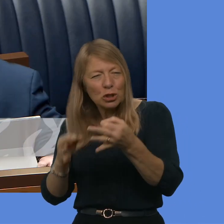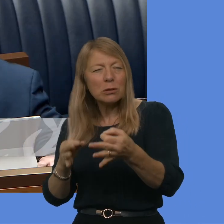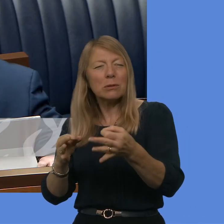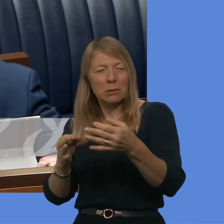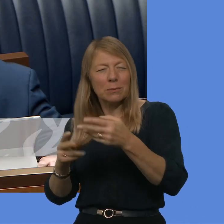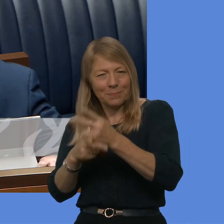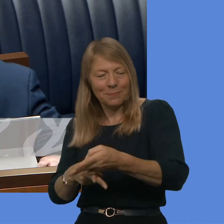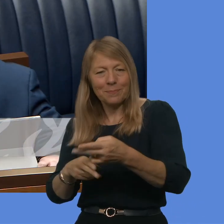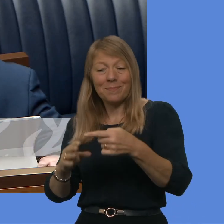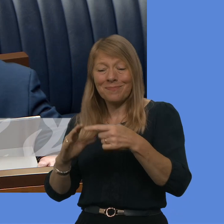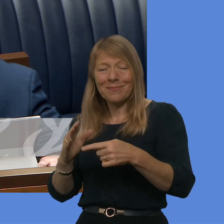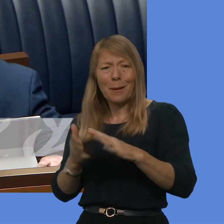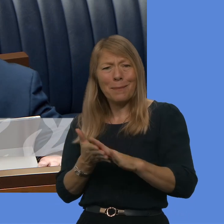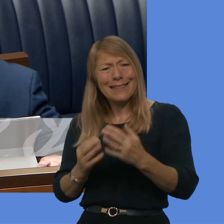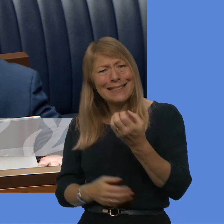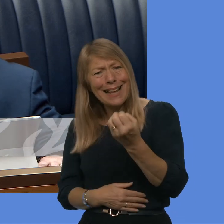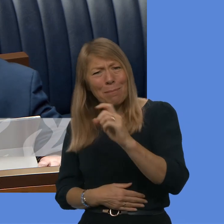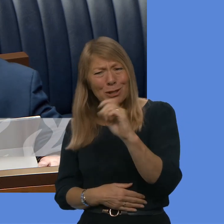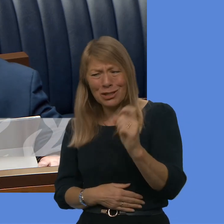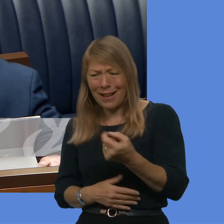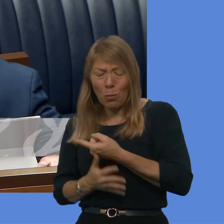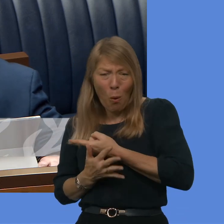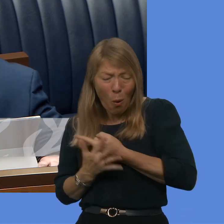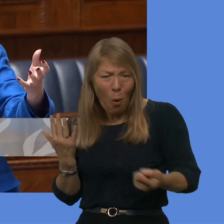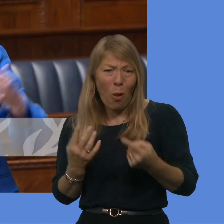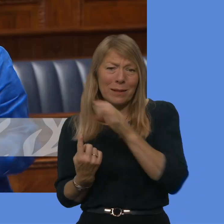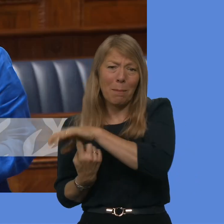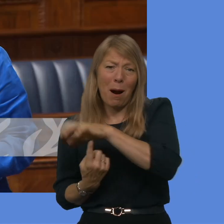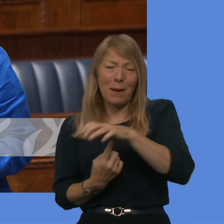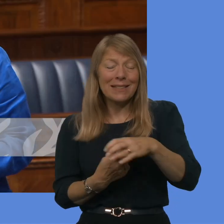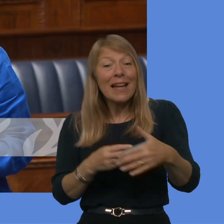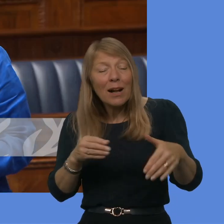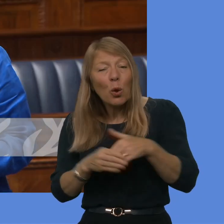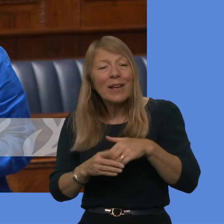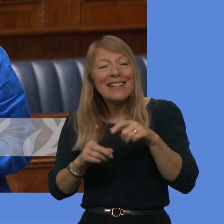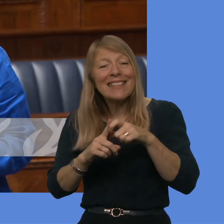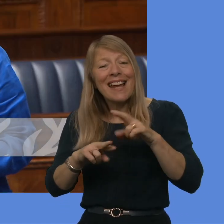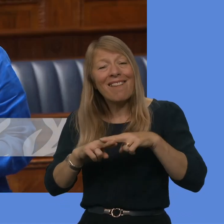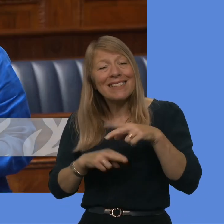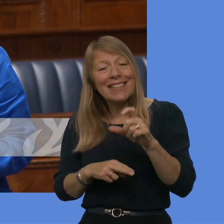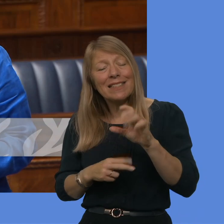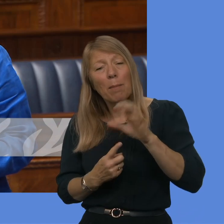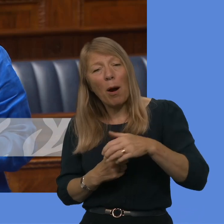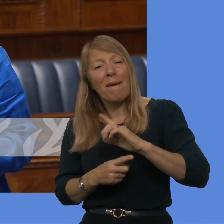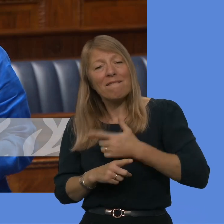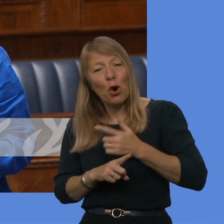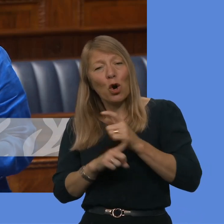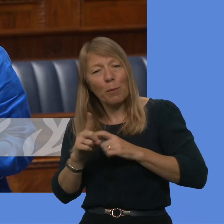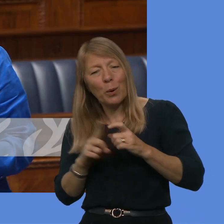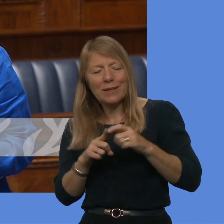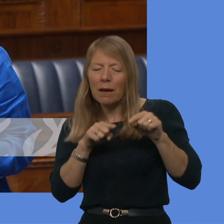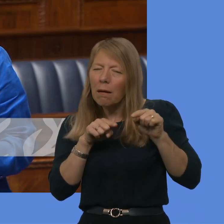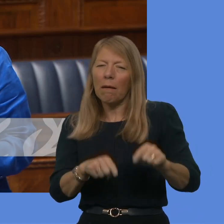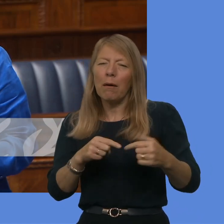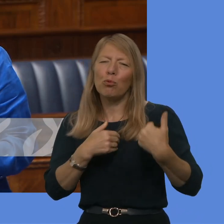to be divided across the other departments, including the Department of the Communities that takes the lead in relation to housing. Housing is an issue